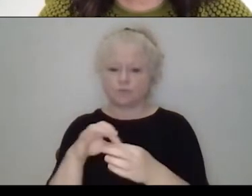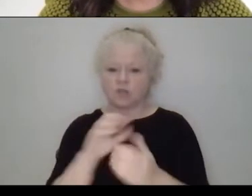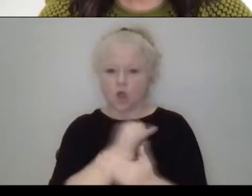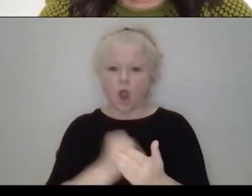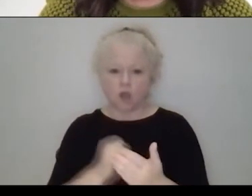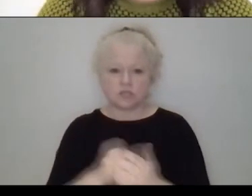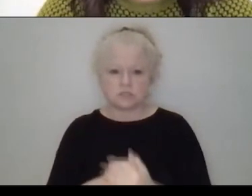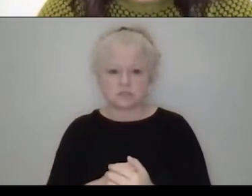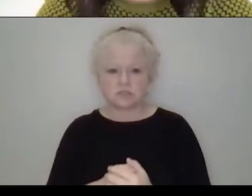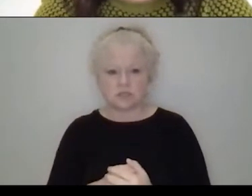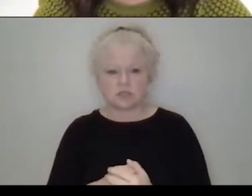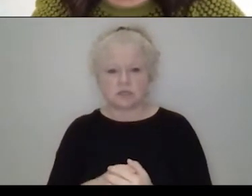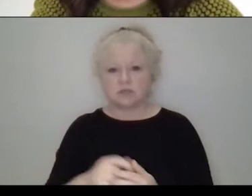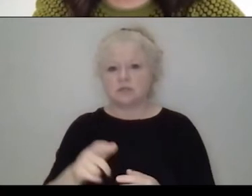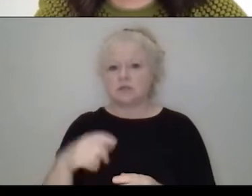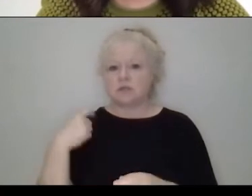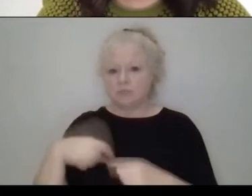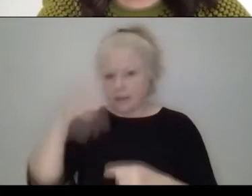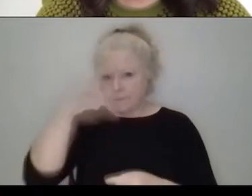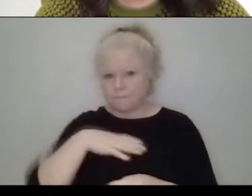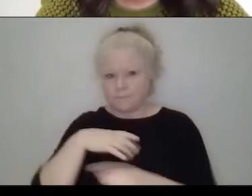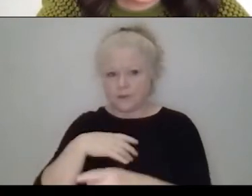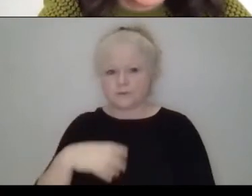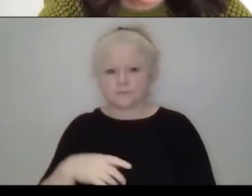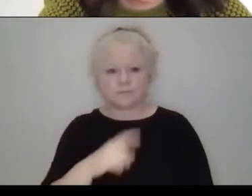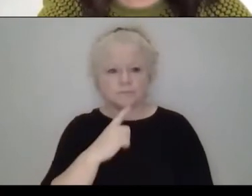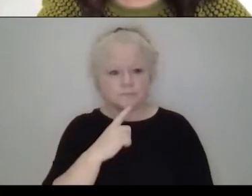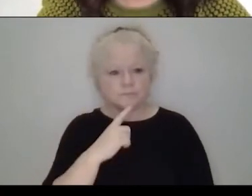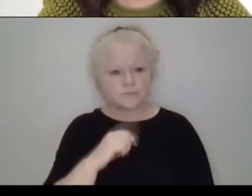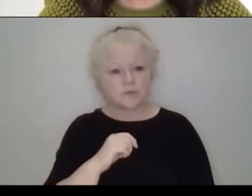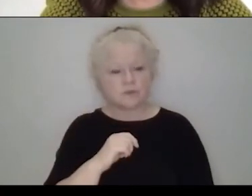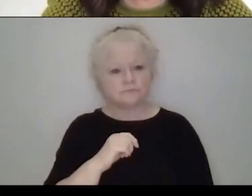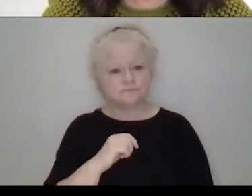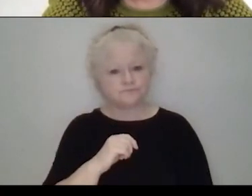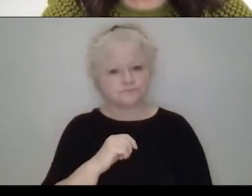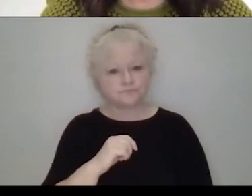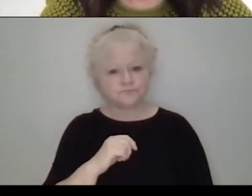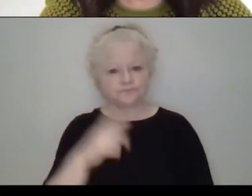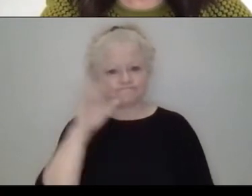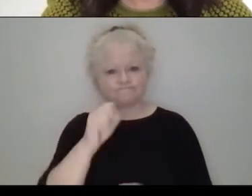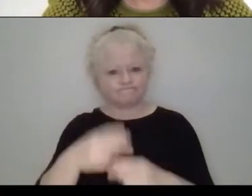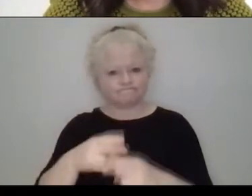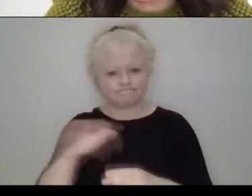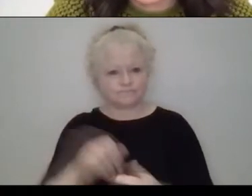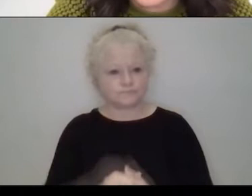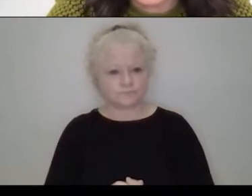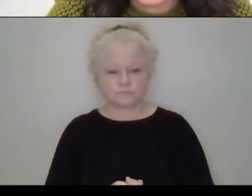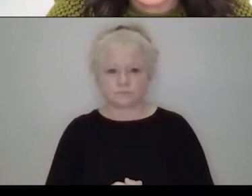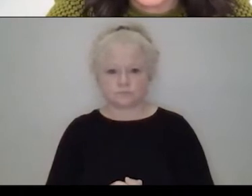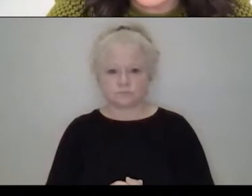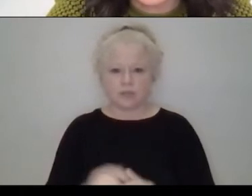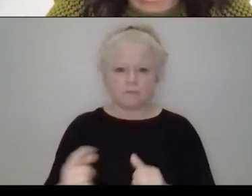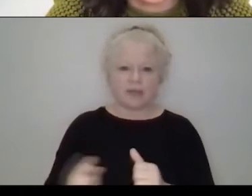um, Antonio Makotela and contemporary art gallery Labor. And this is like my first contemporary